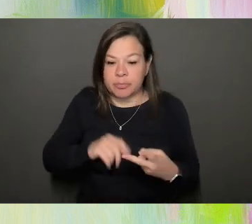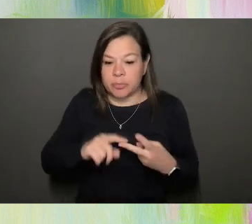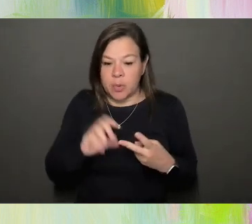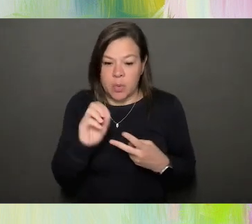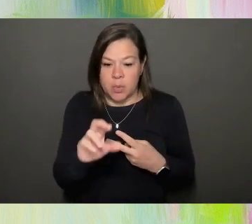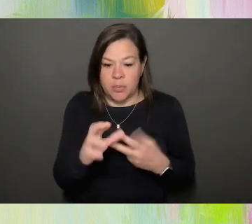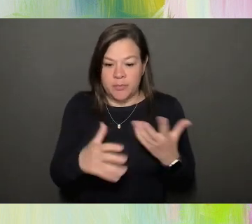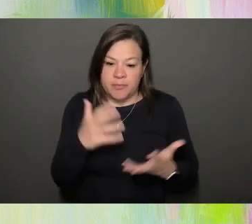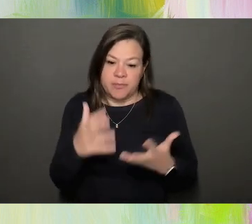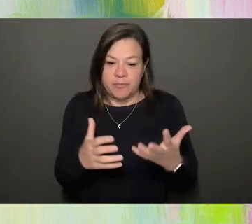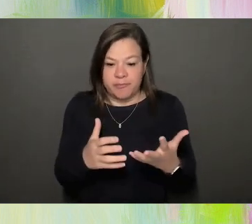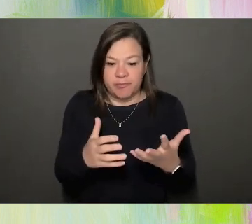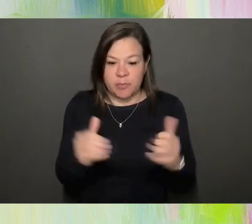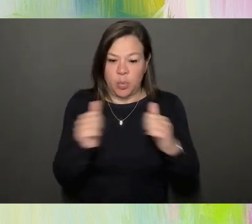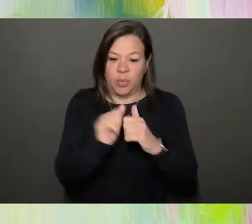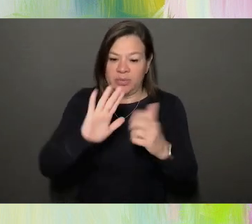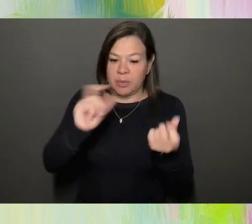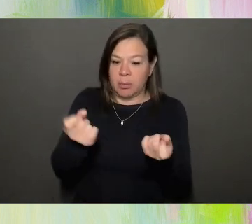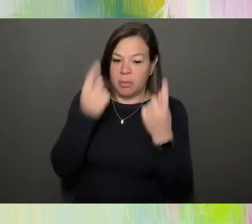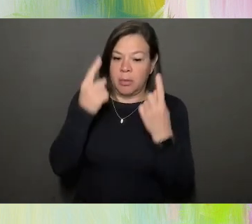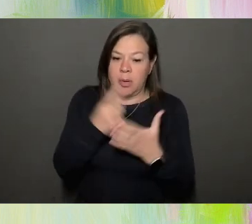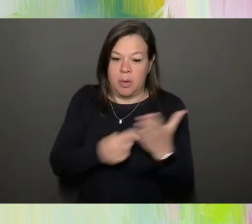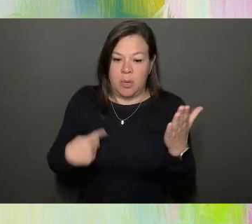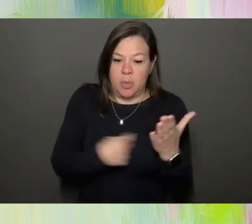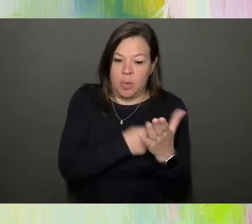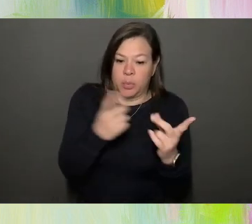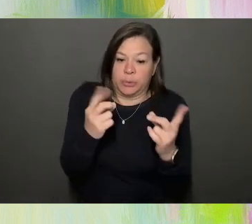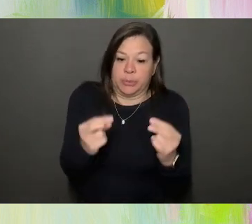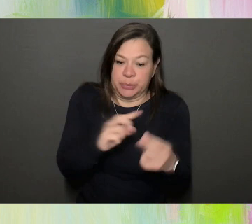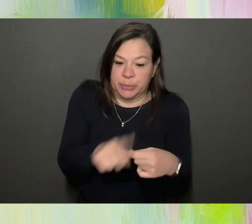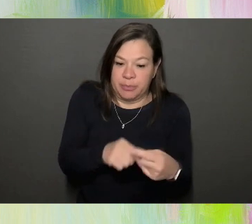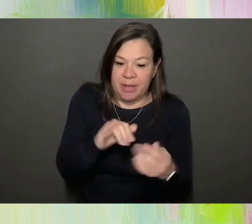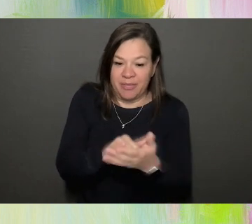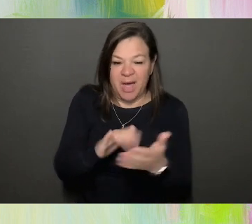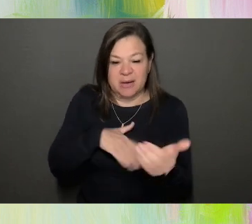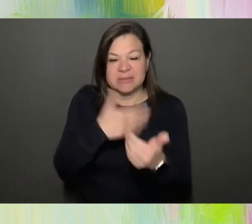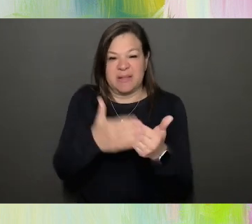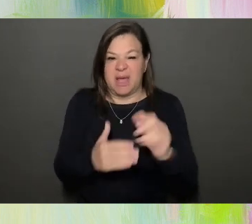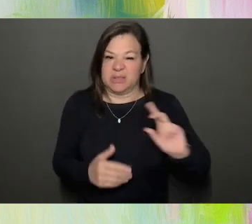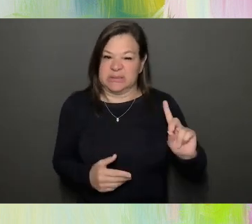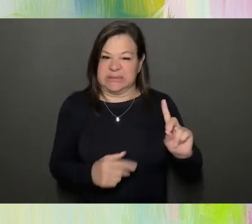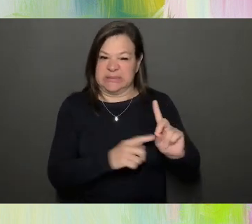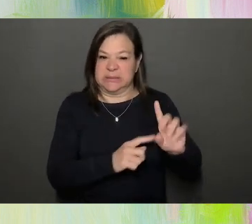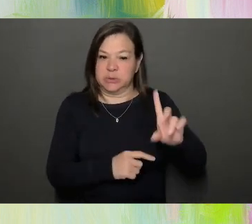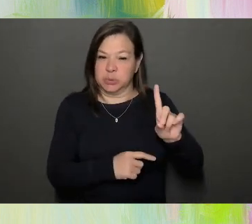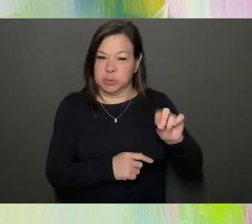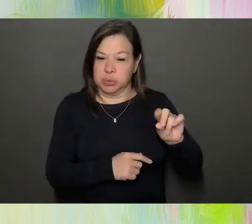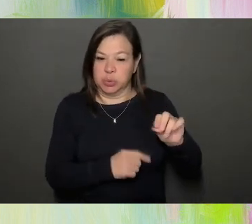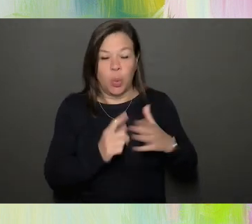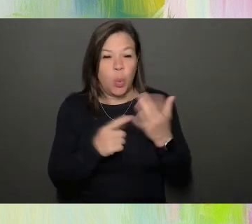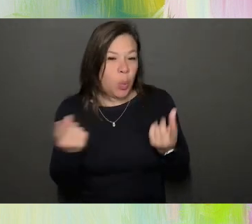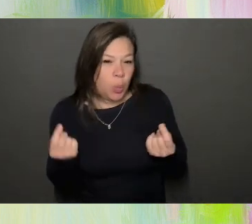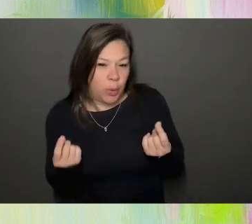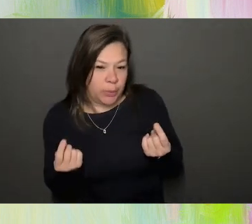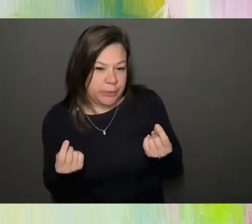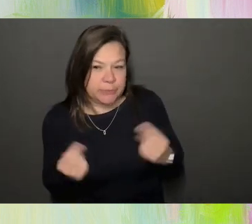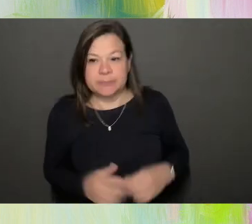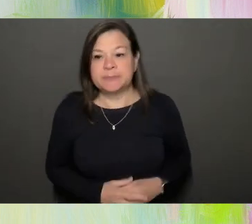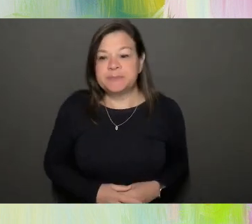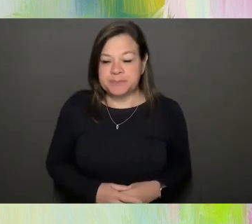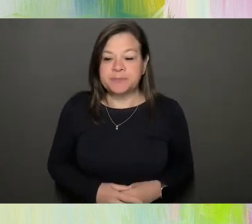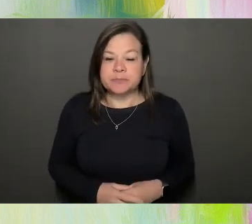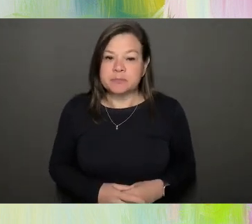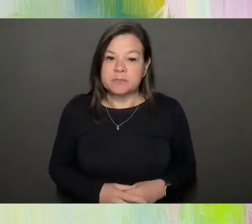like with this understanding, what are we going to do about it is the next one is the D. So it goes